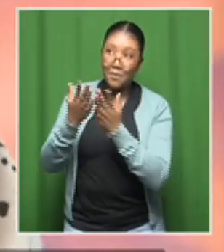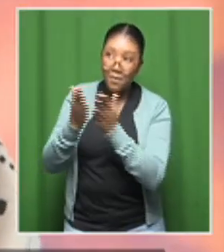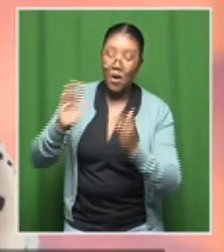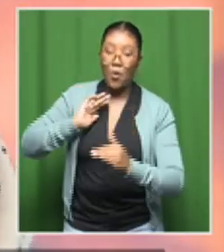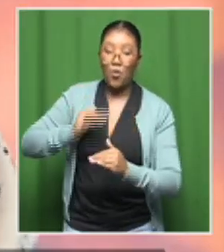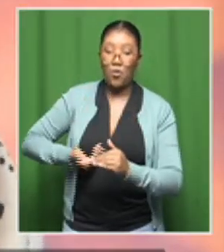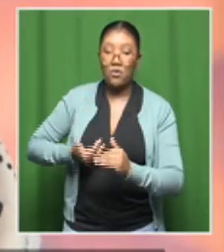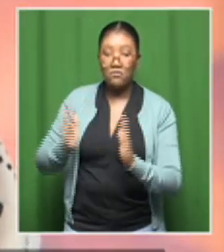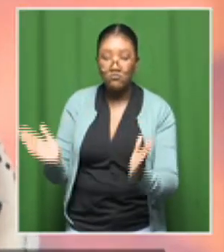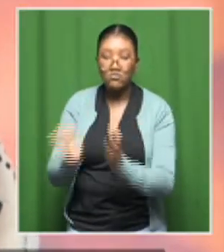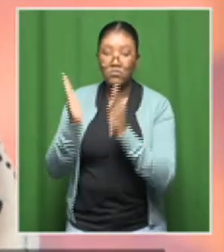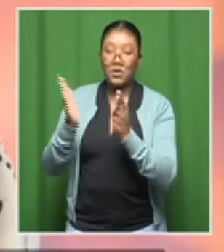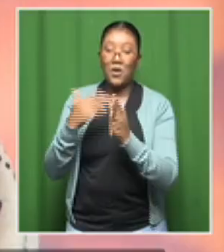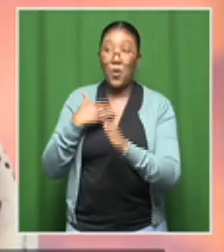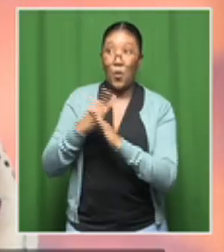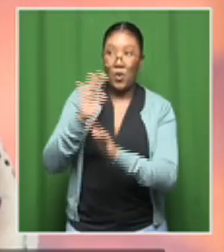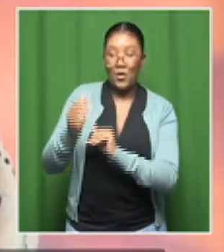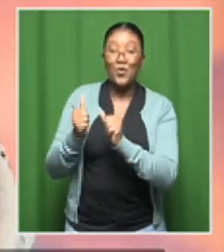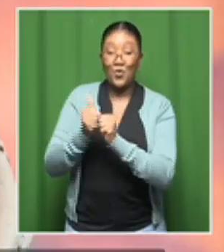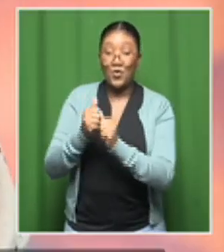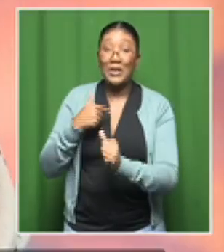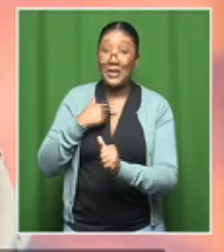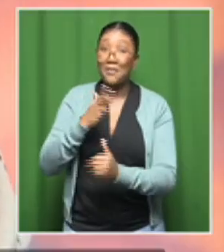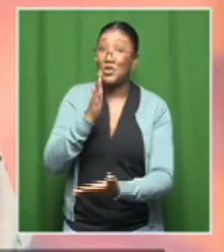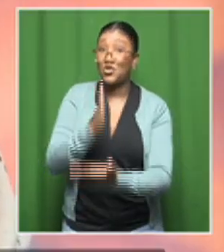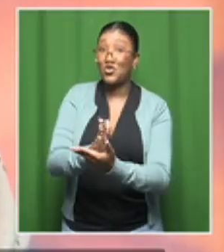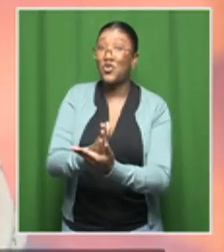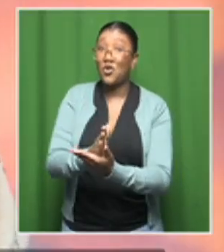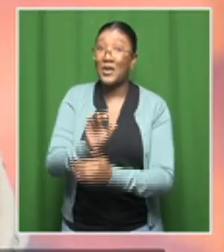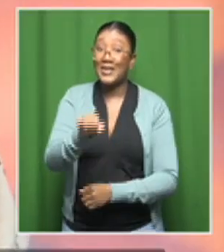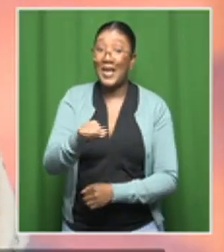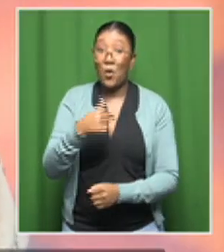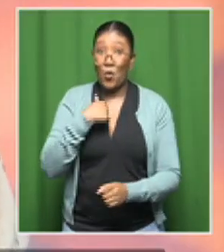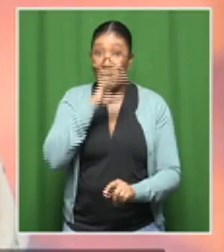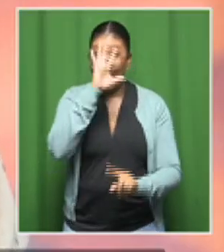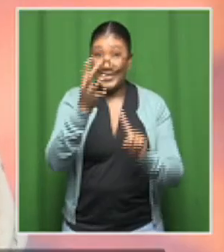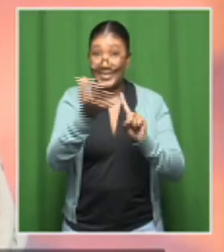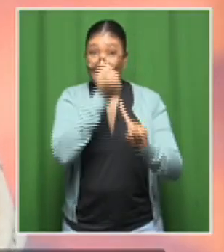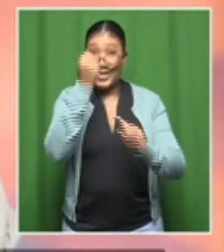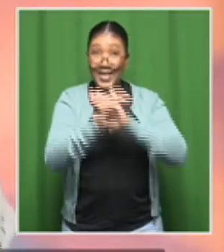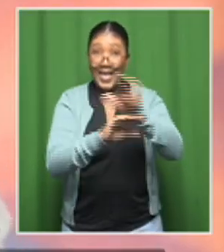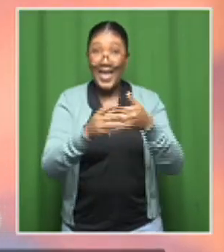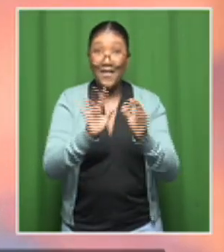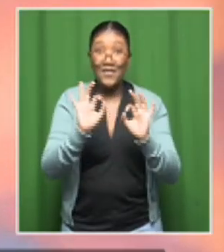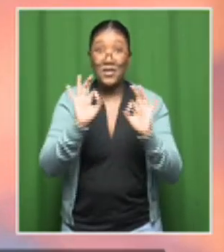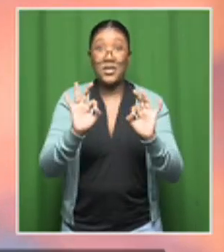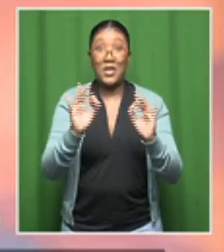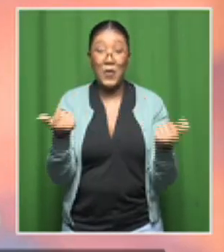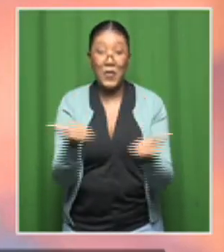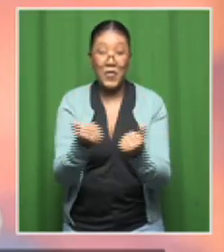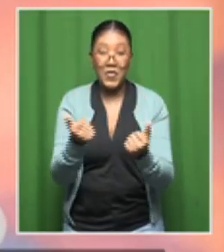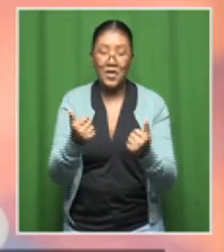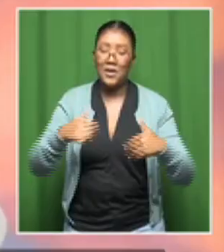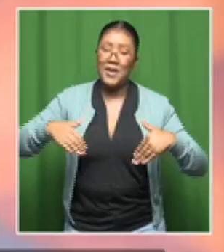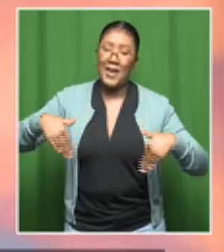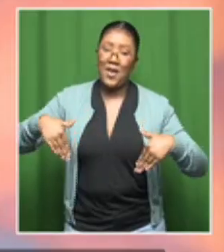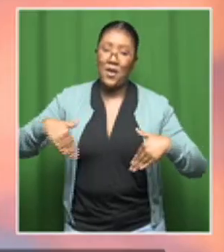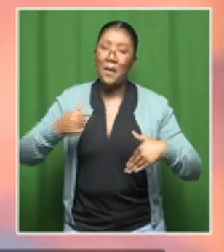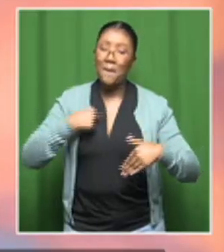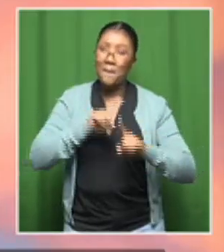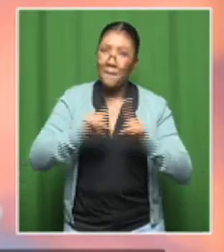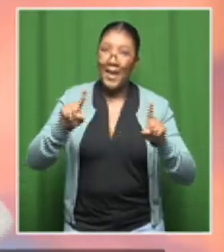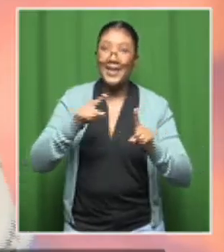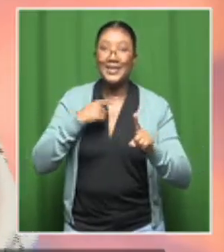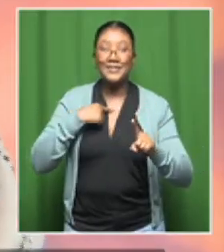them. And I can assure you, Sakina, we might not have reached where we want to reach when it comes to opening doors, when it comes to STEM